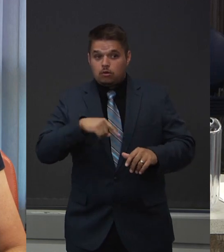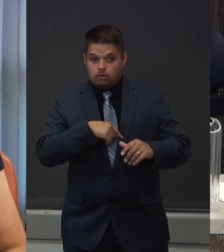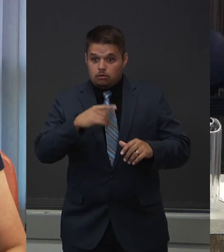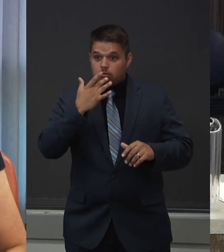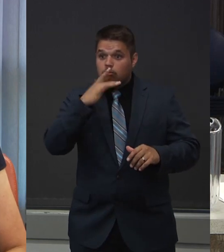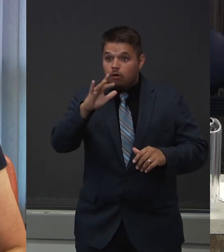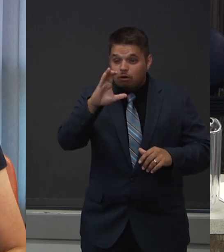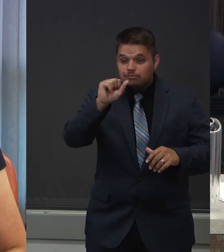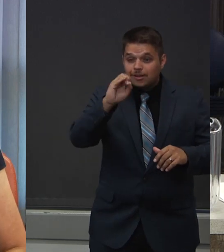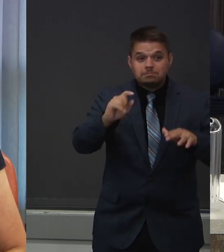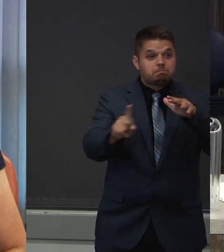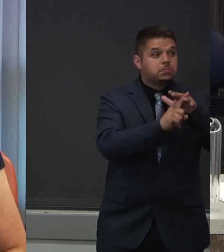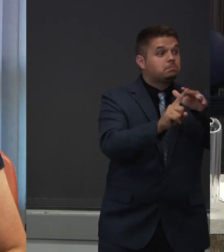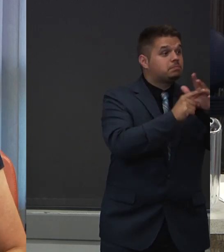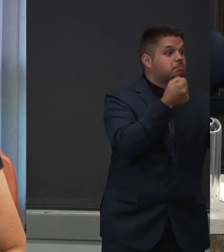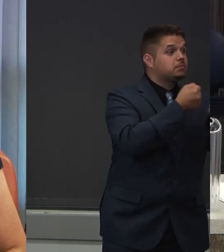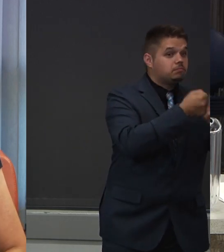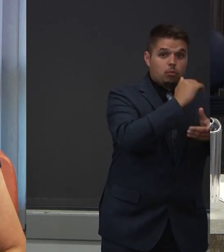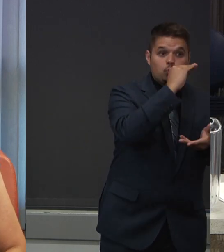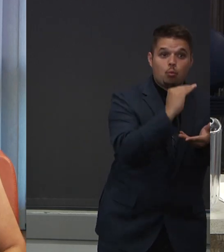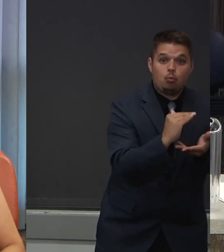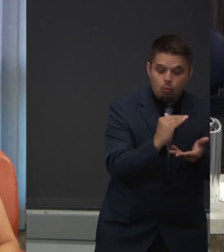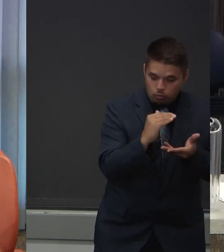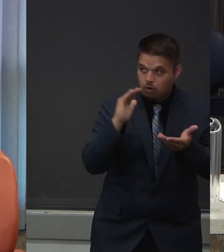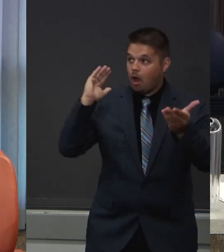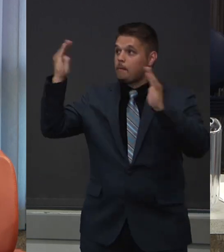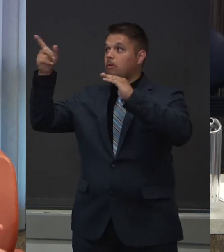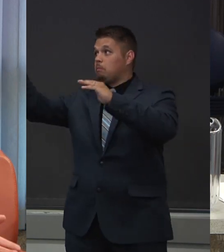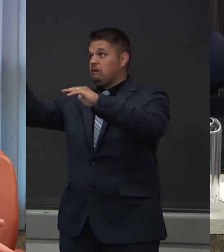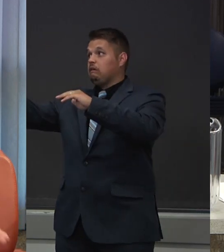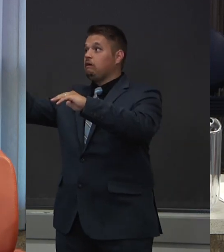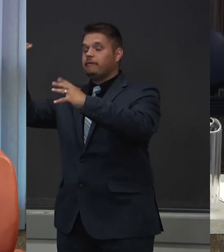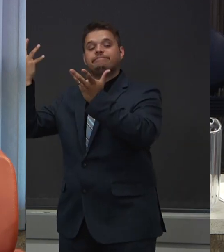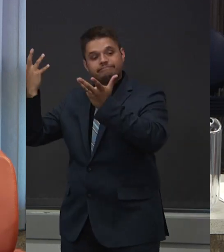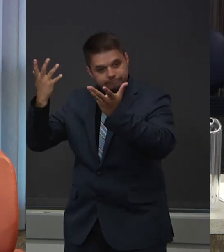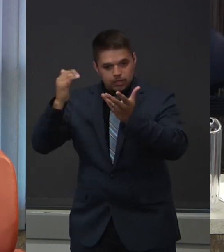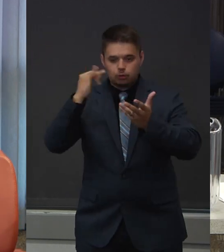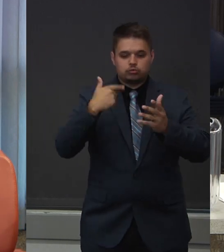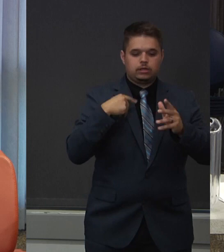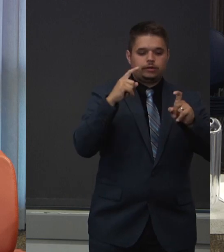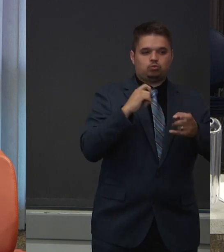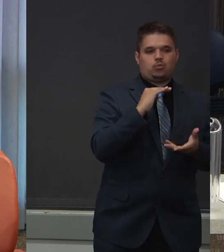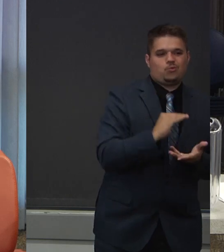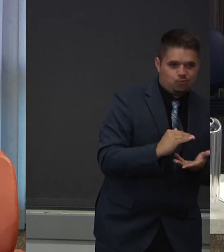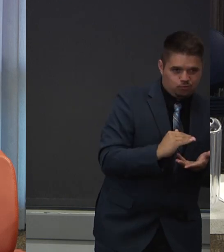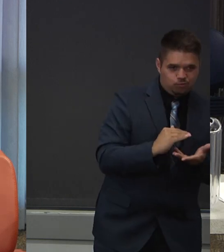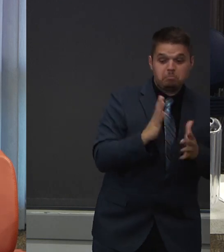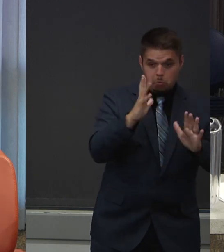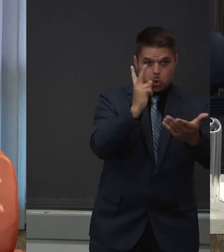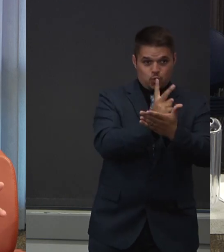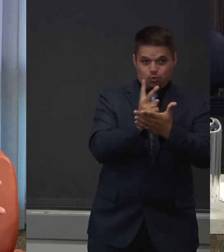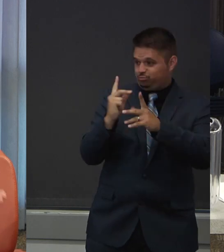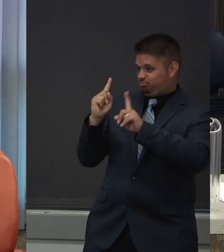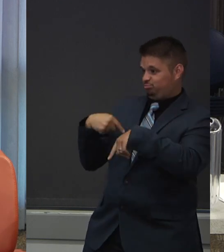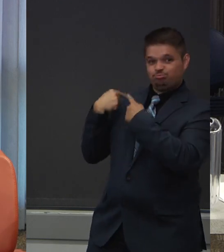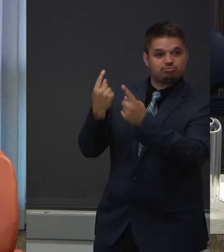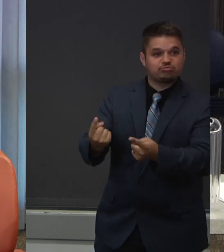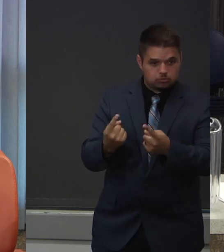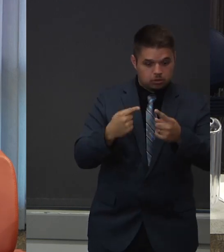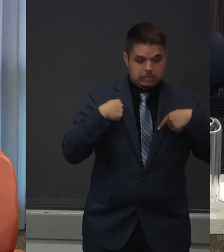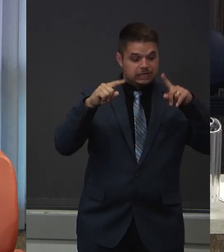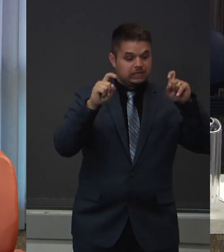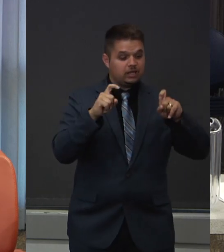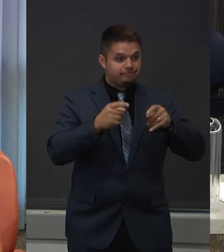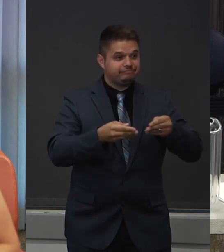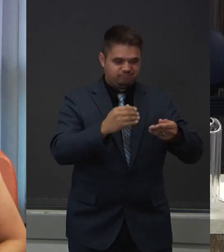states. It's true that we haven't tested as much as other states per 100